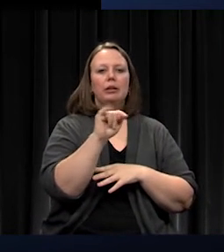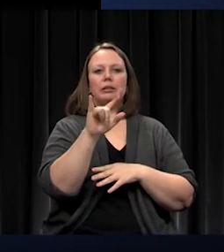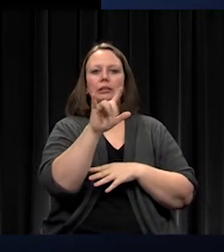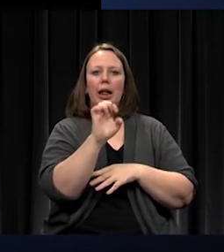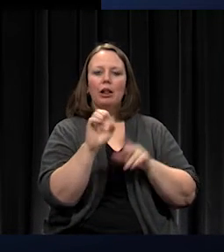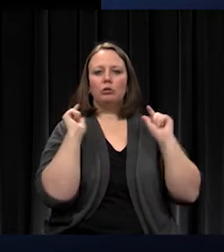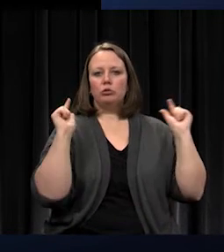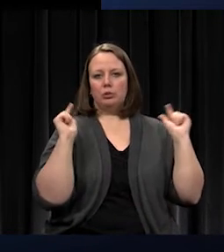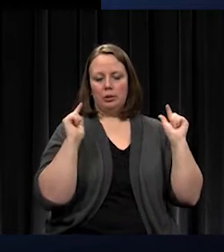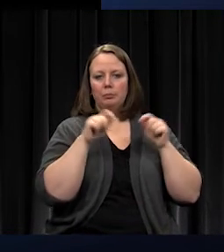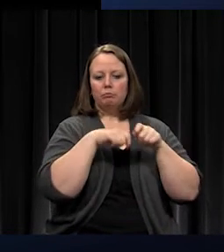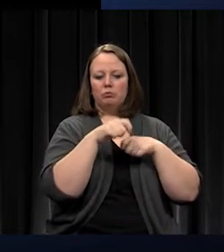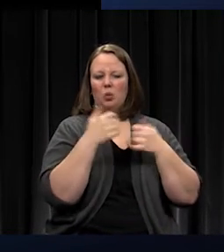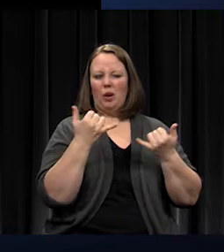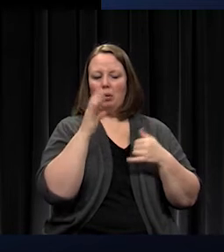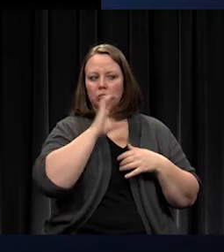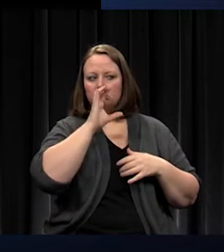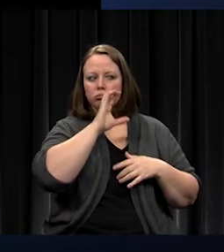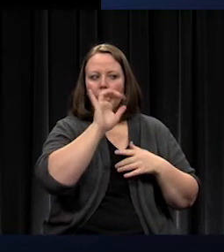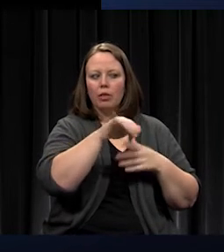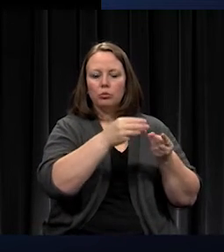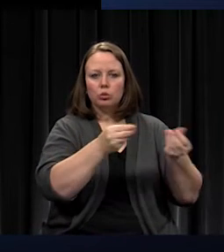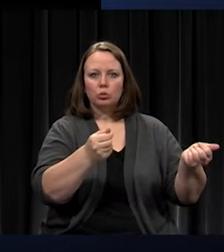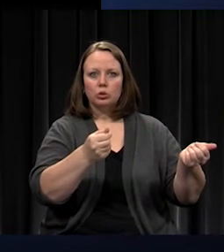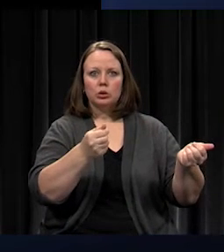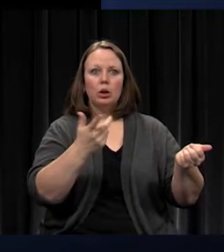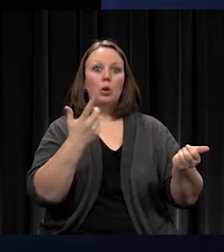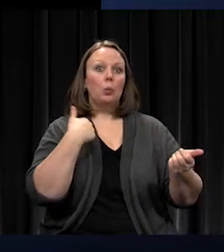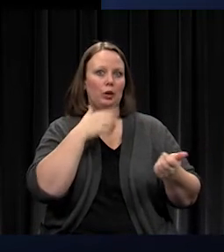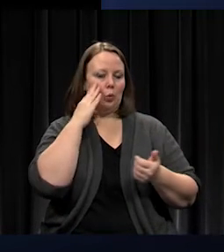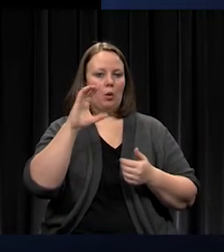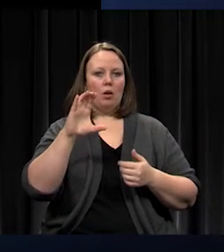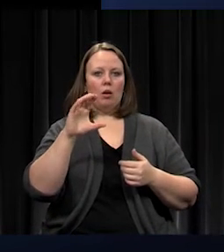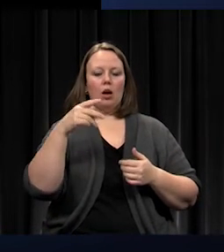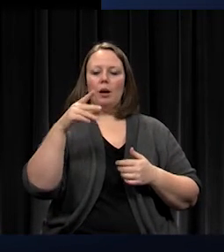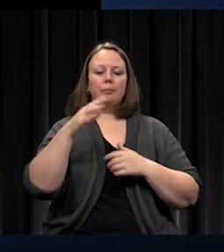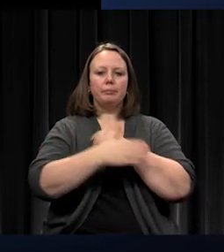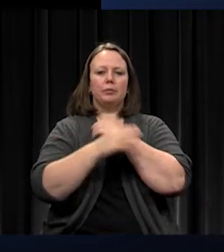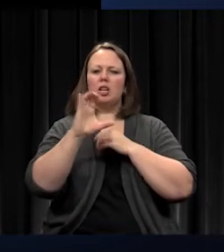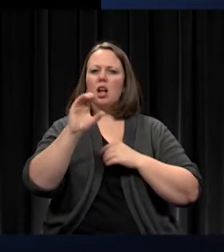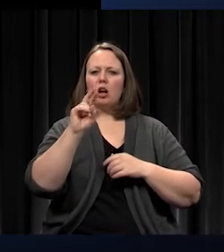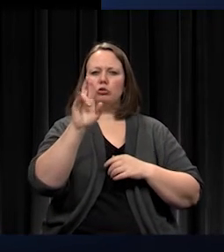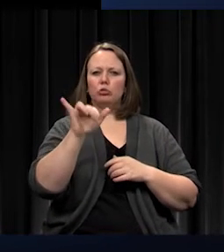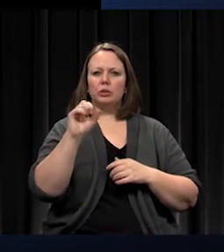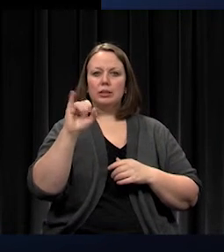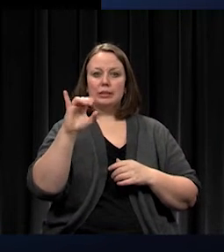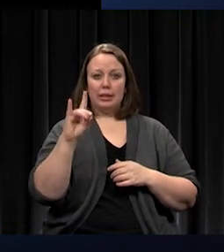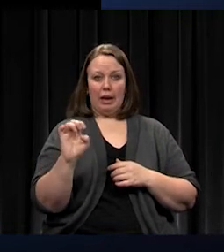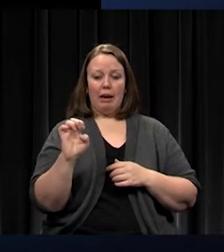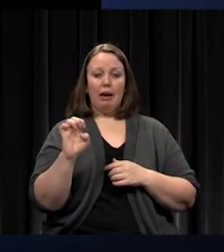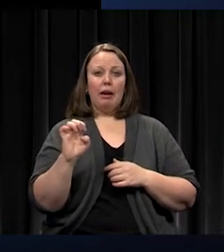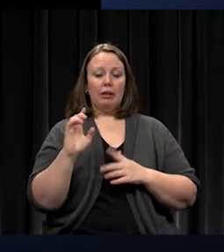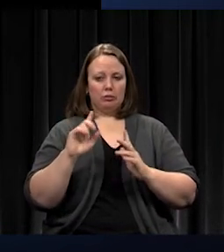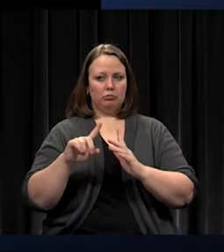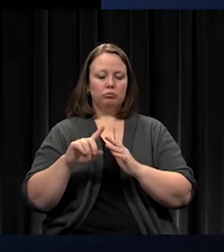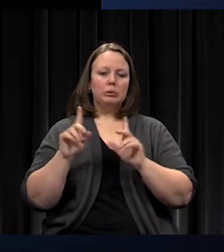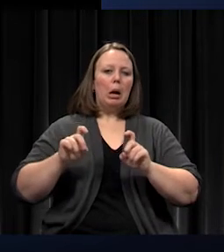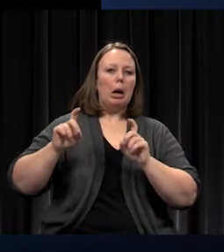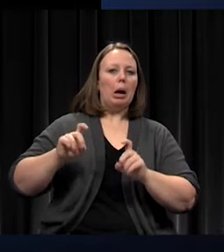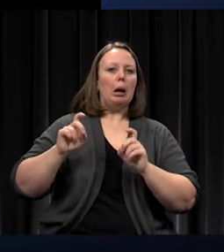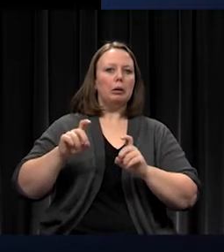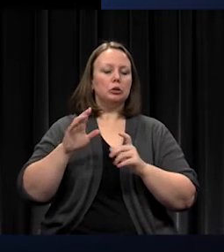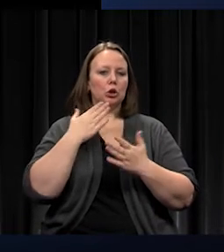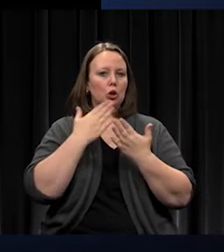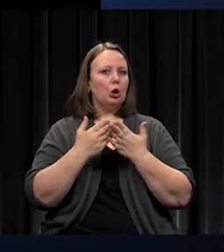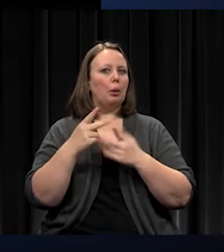the board's well aware that countryside we piloted a resilient product and it's performing very well. And it looks like it would become